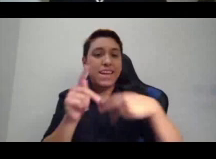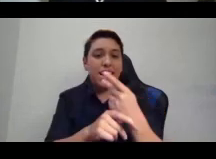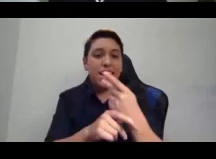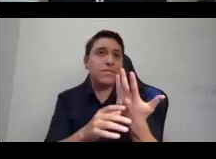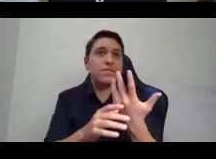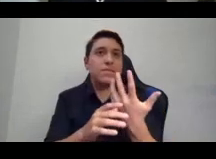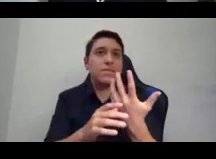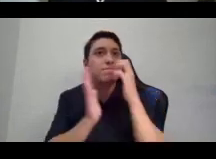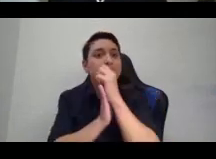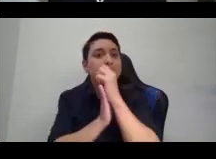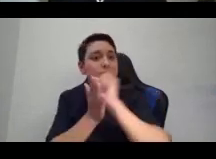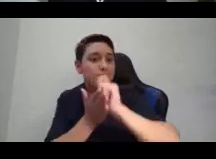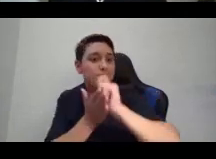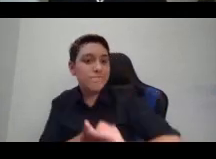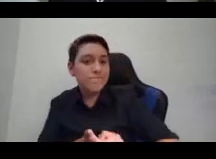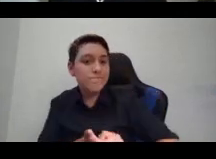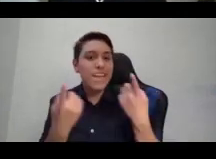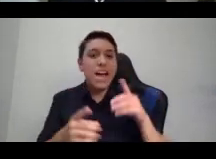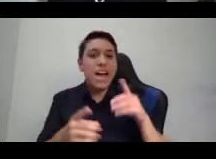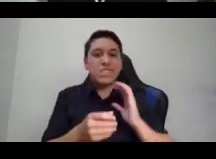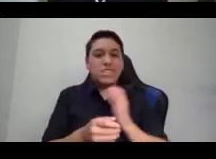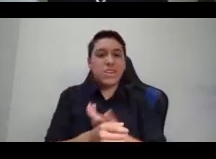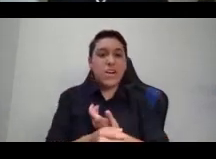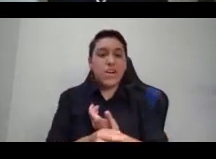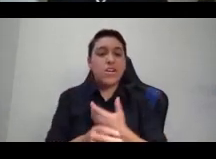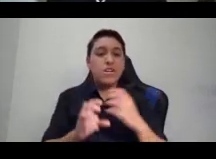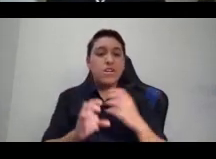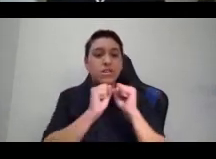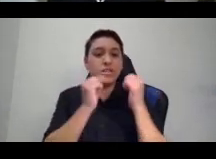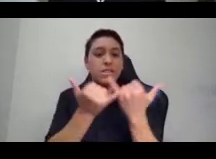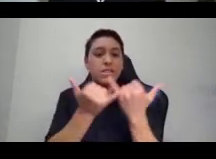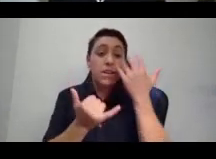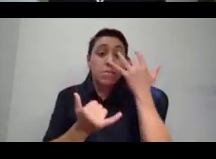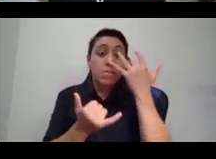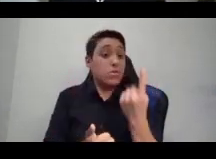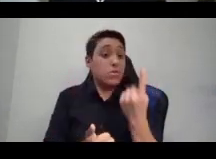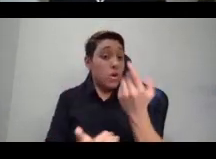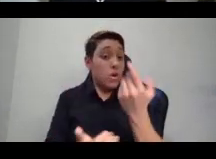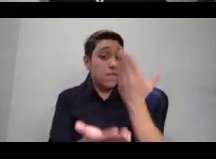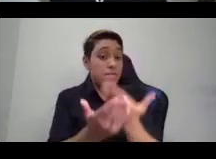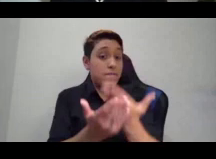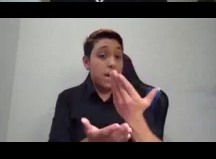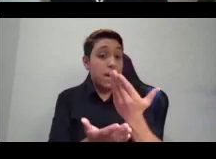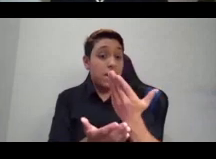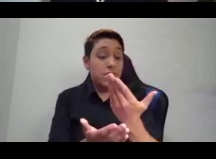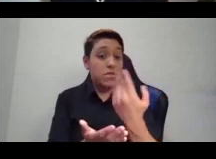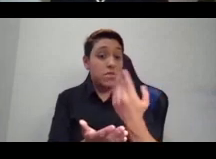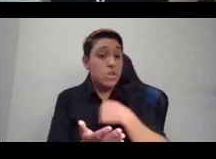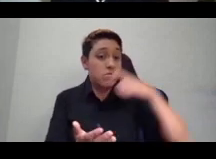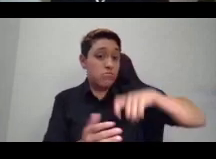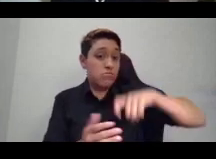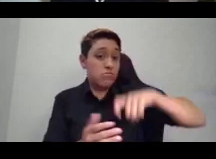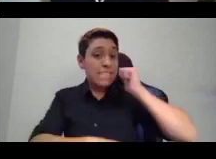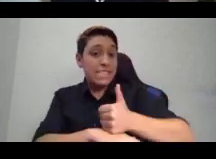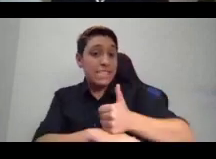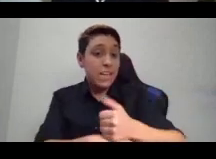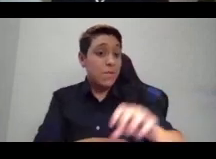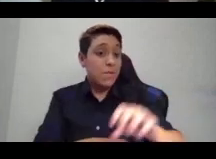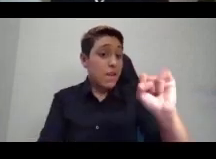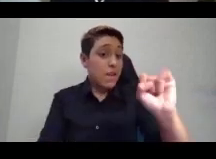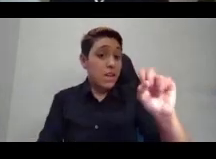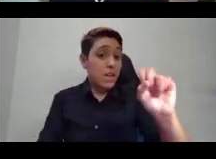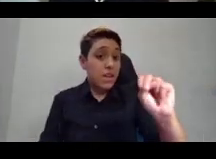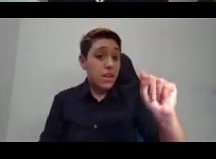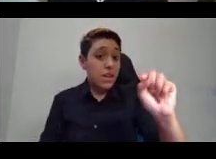society because one fact to establish is that intersex people are just as common as people with green eyes or red